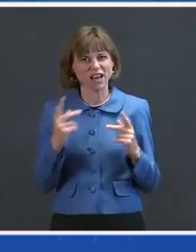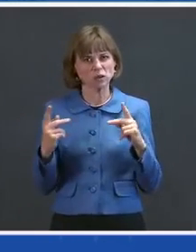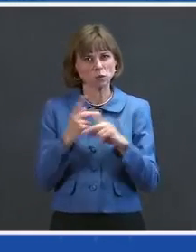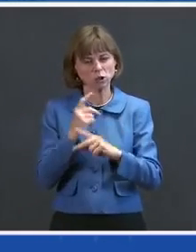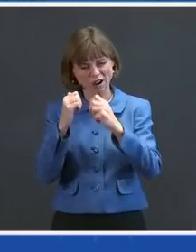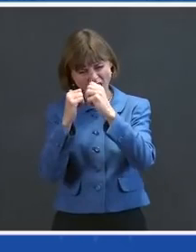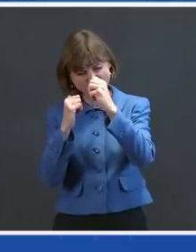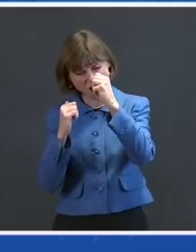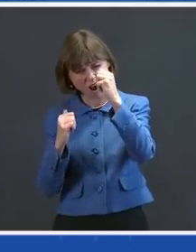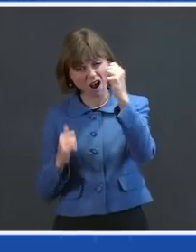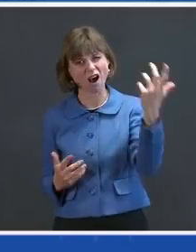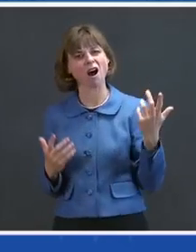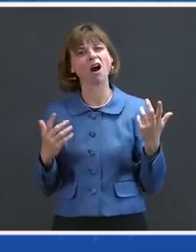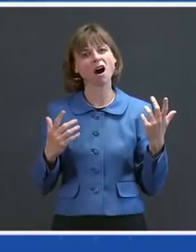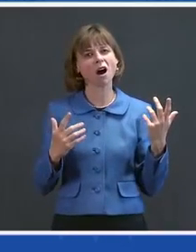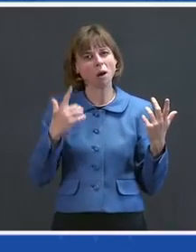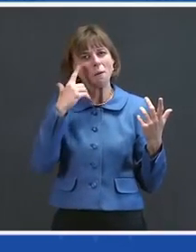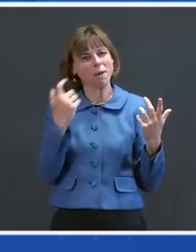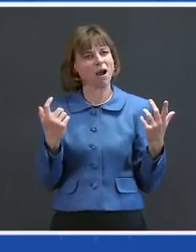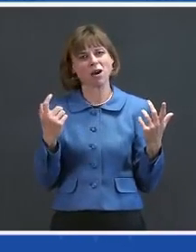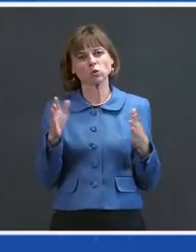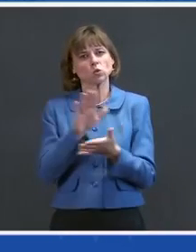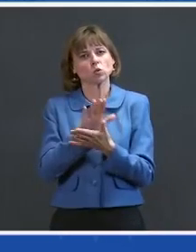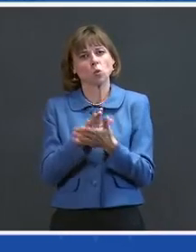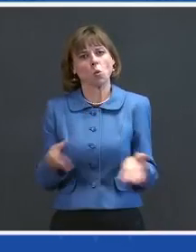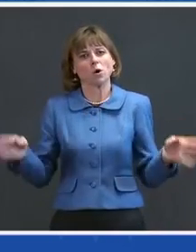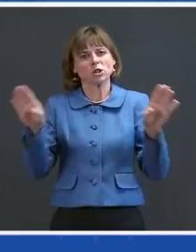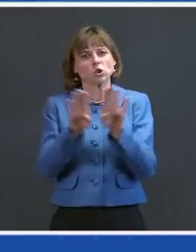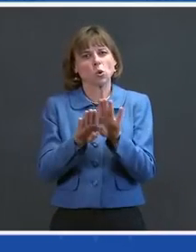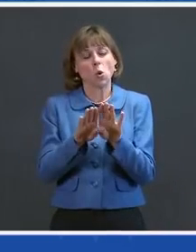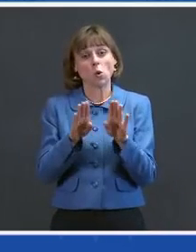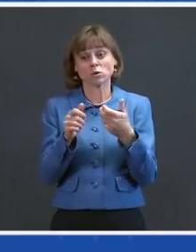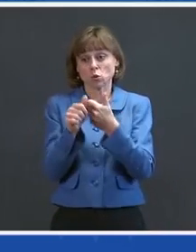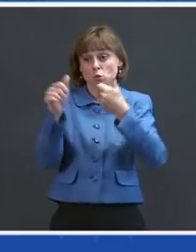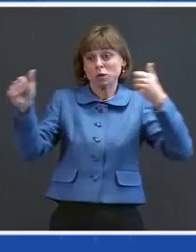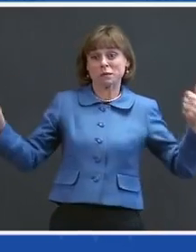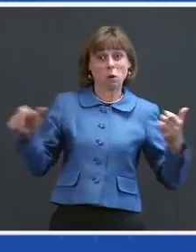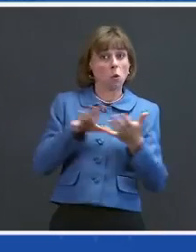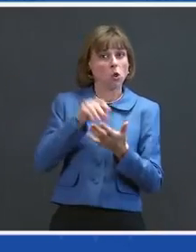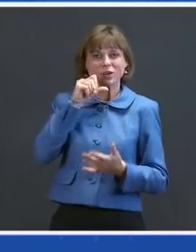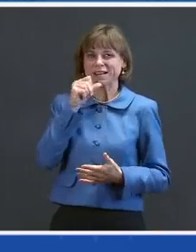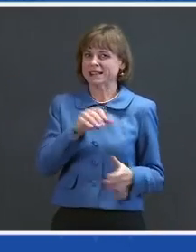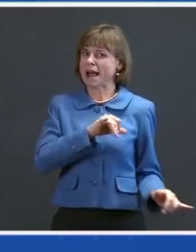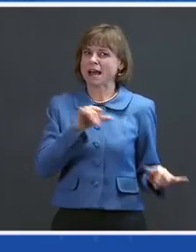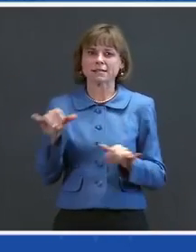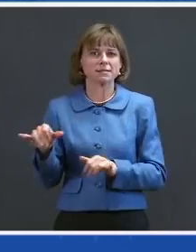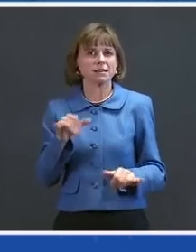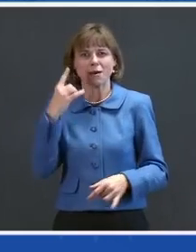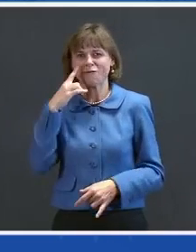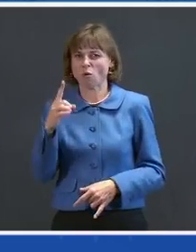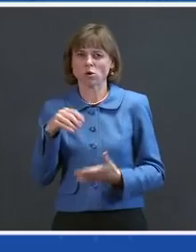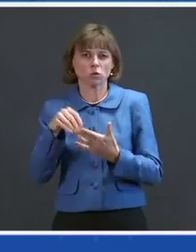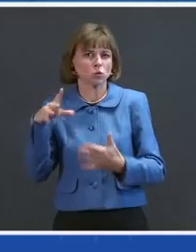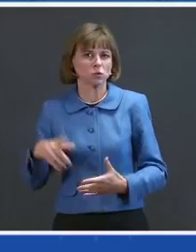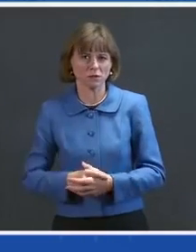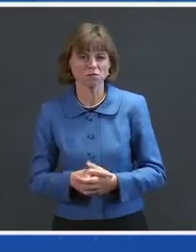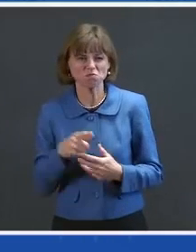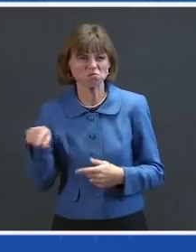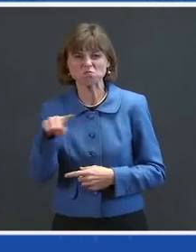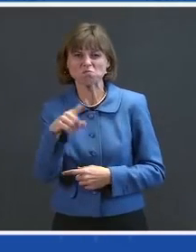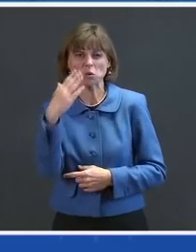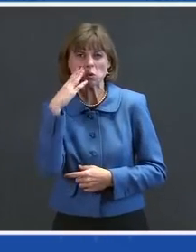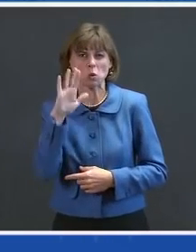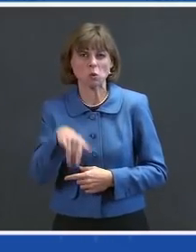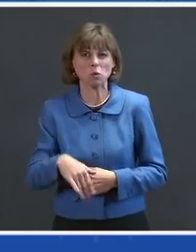closed, and remote learning isn't the same for every student, as you all know. Our educators are doing everything they can to